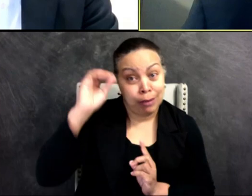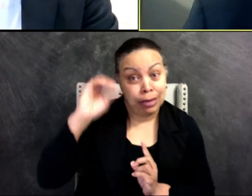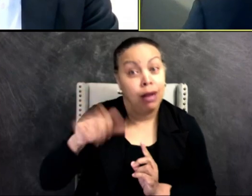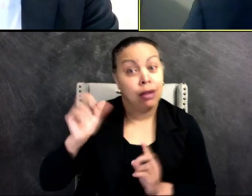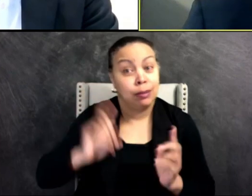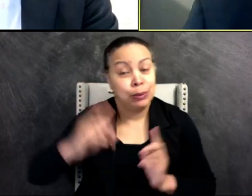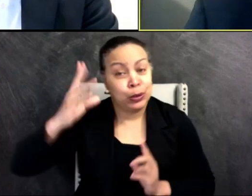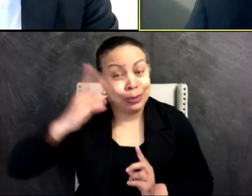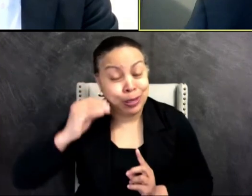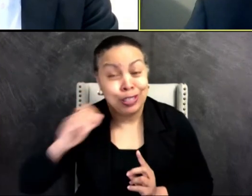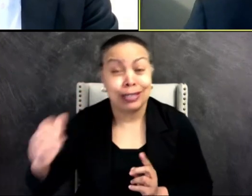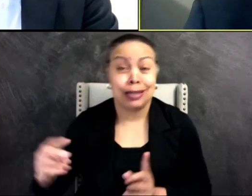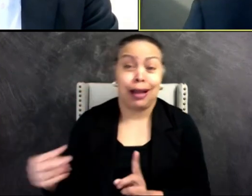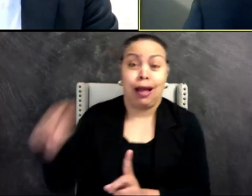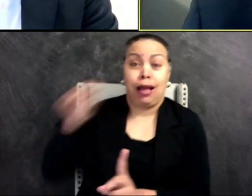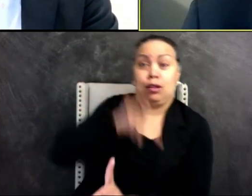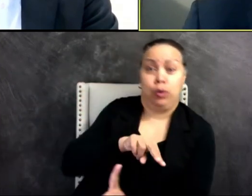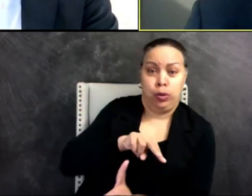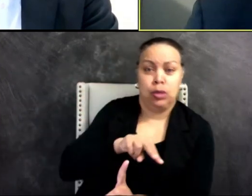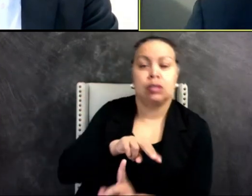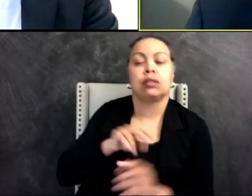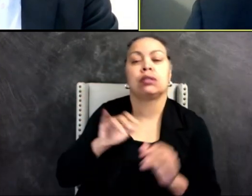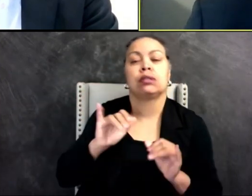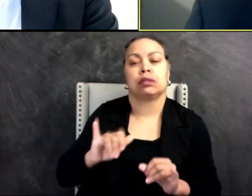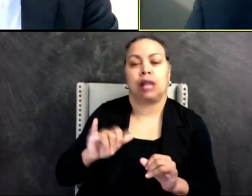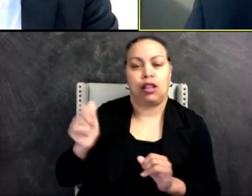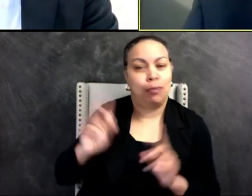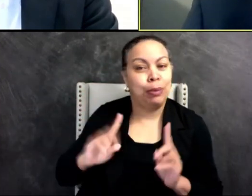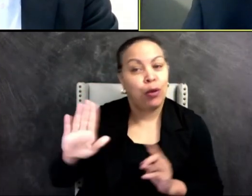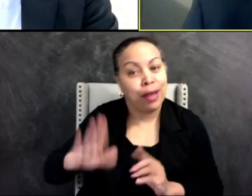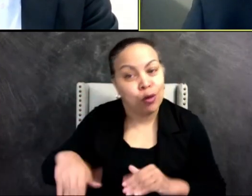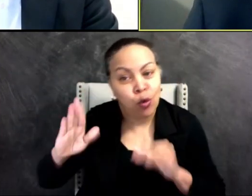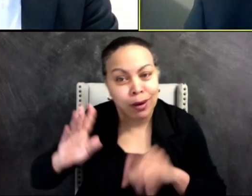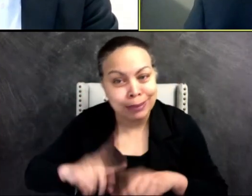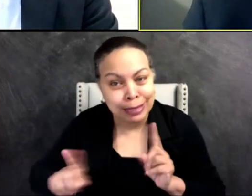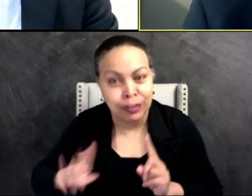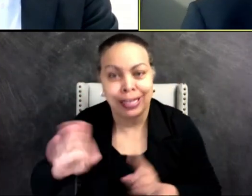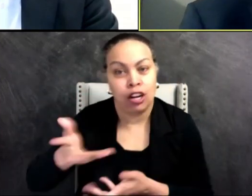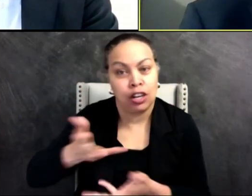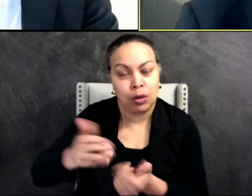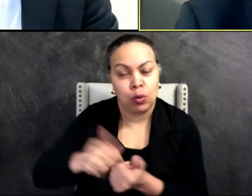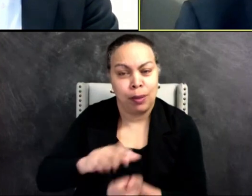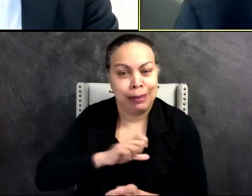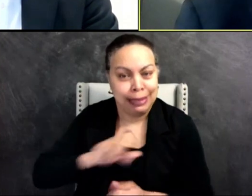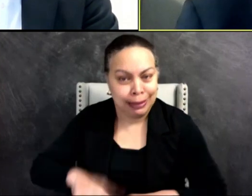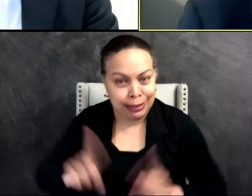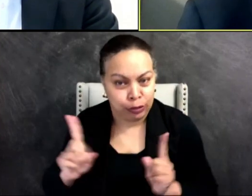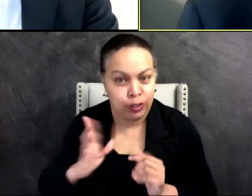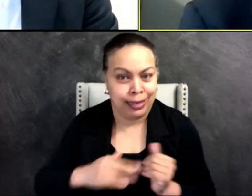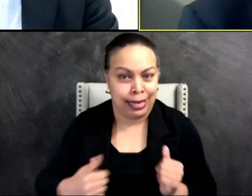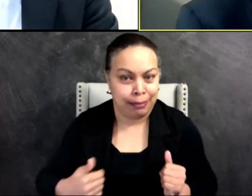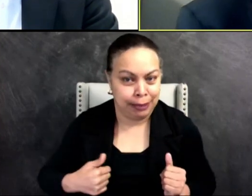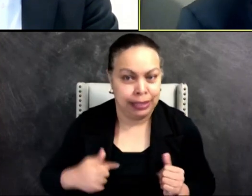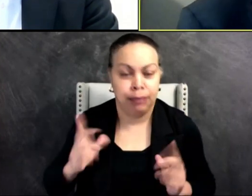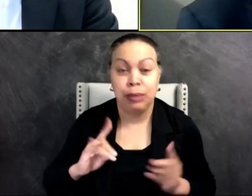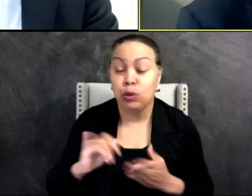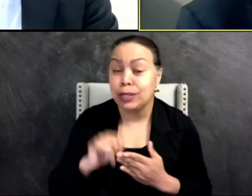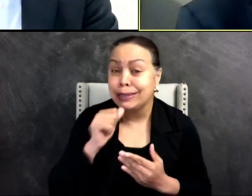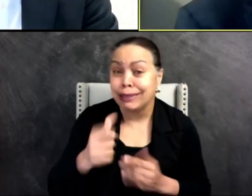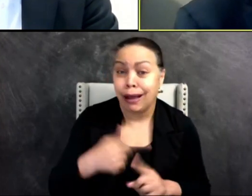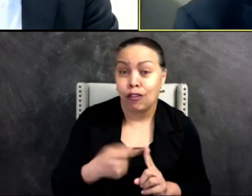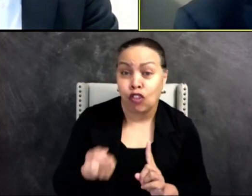with the police or different experience growing up than I have, or who didn't really, who don't come from